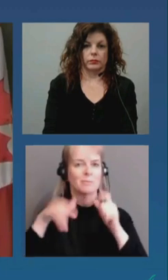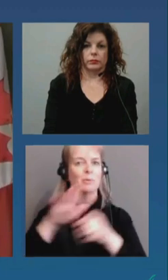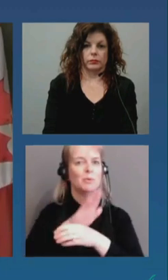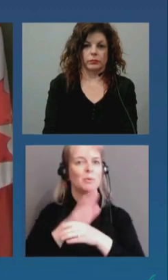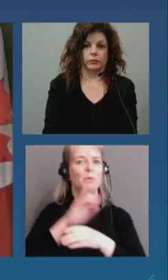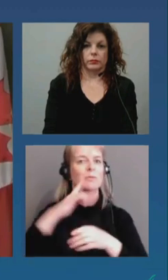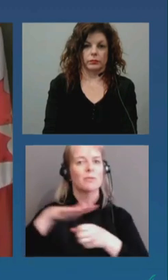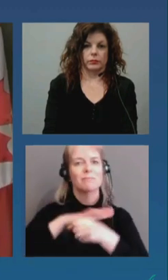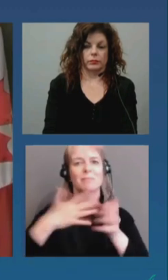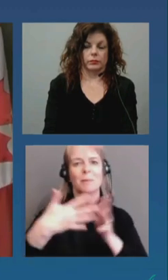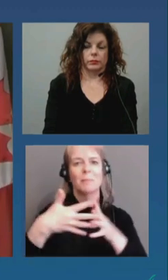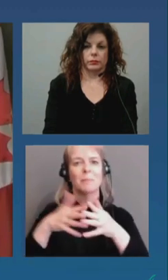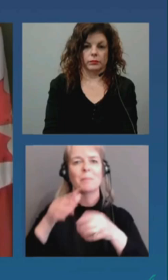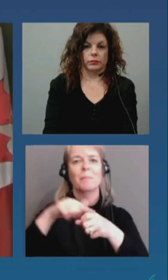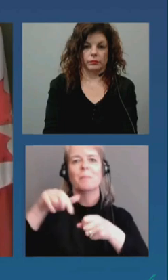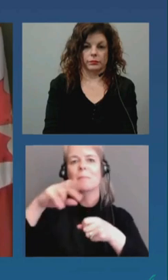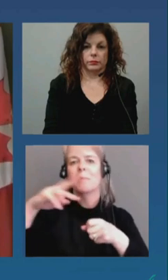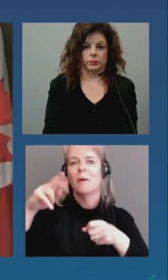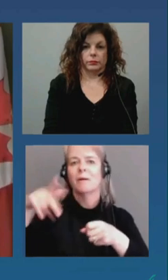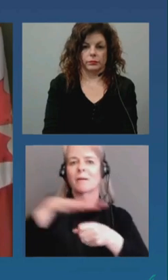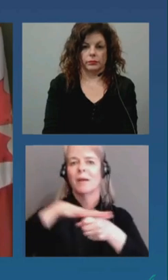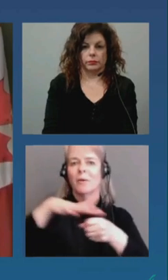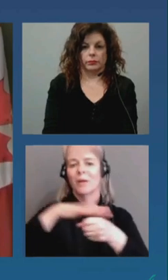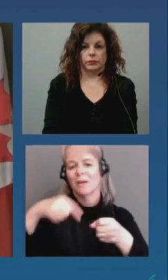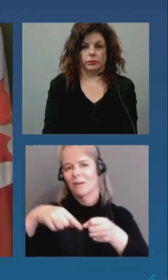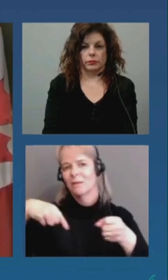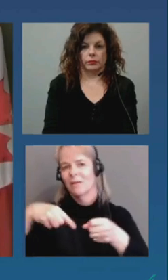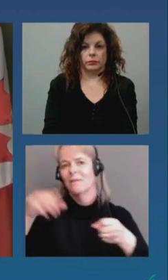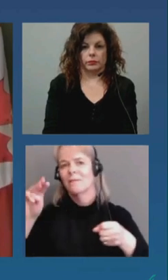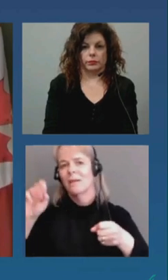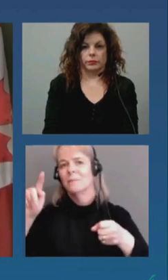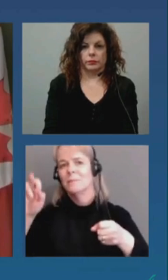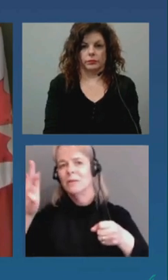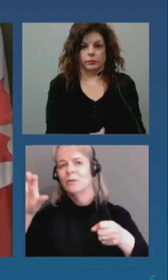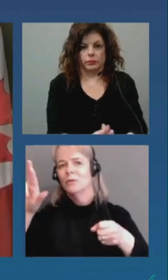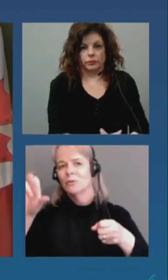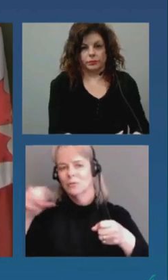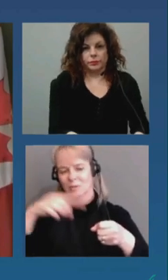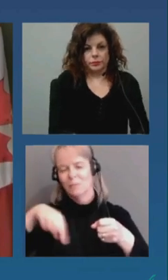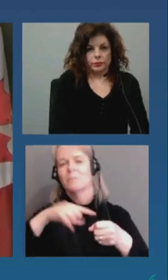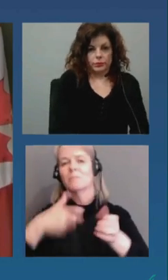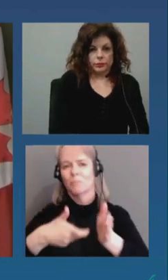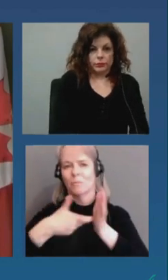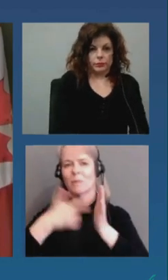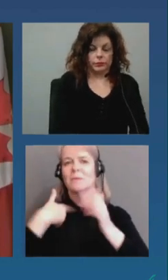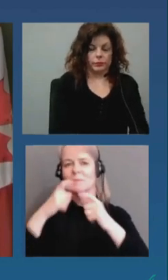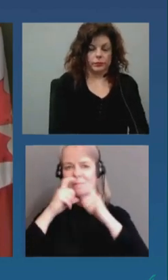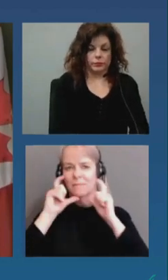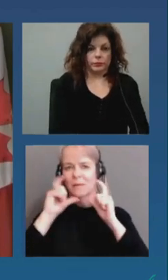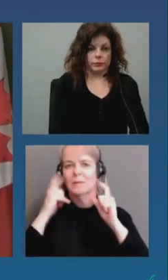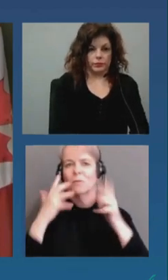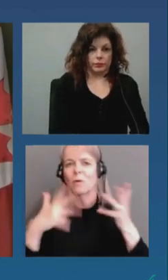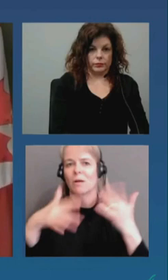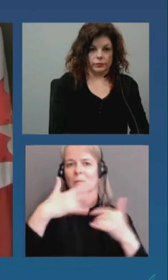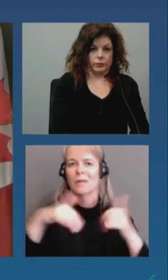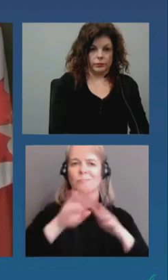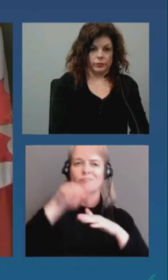a team of bottle enforcement officers will be deployed to conduct dedicated proactive enforcement in our parks